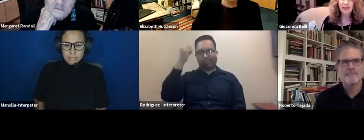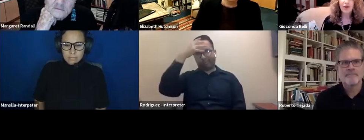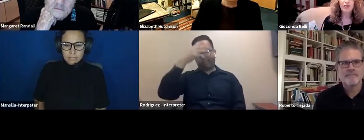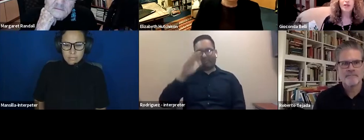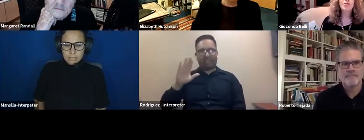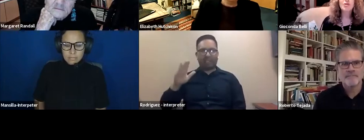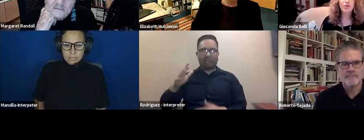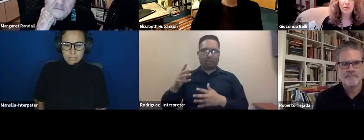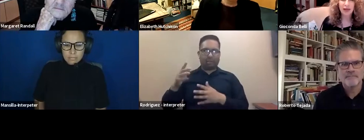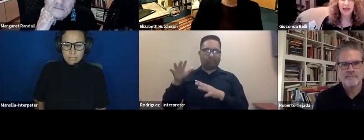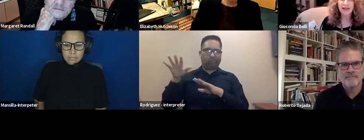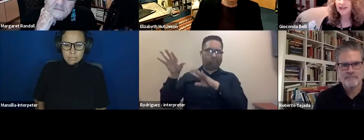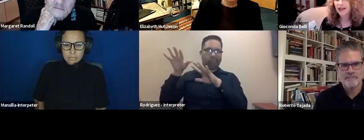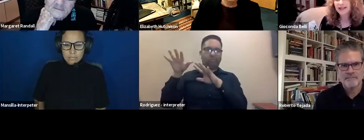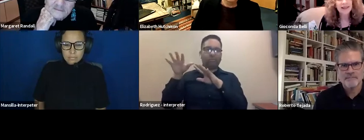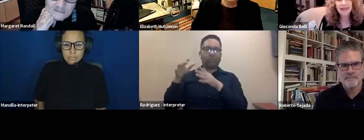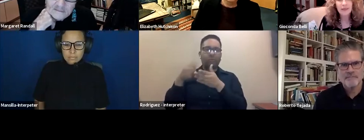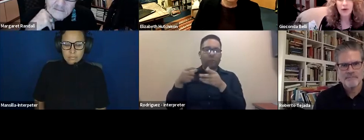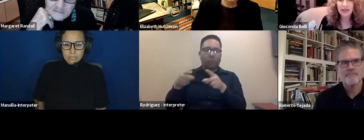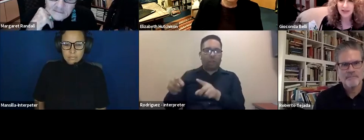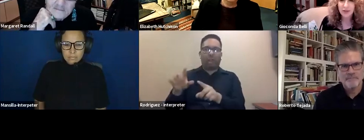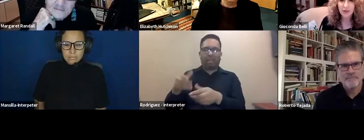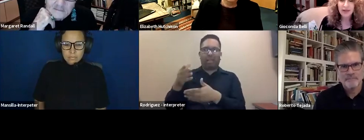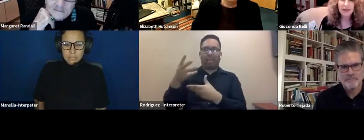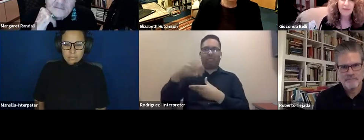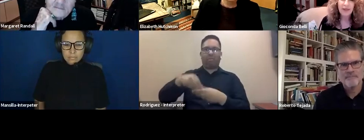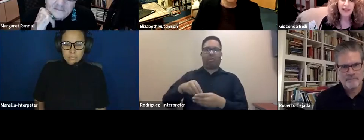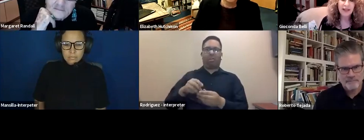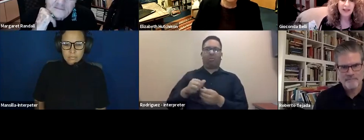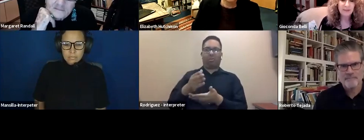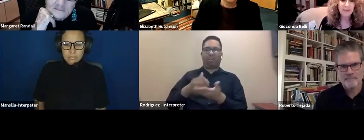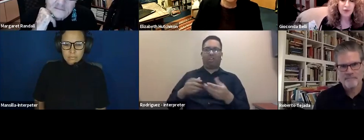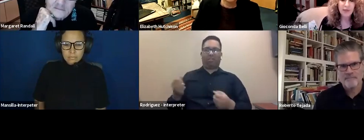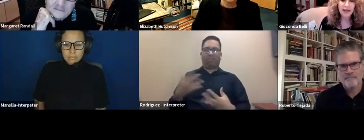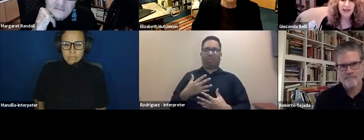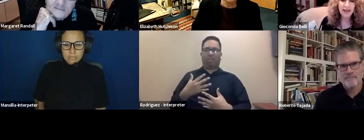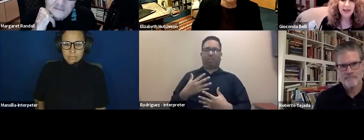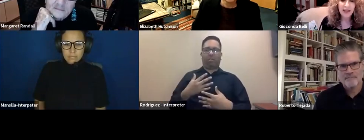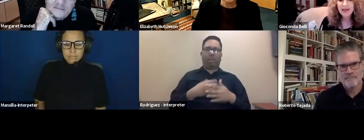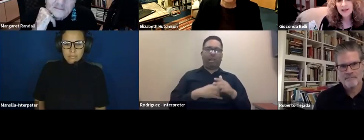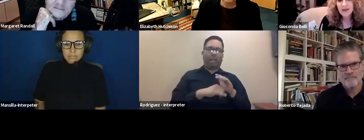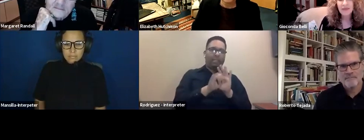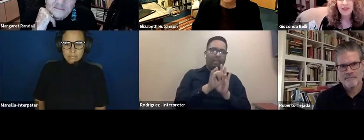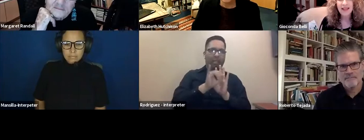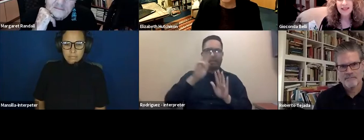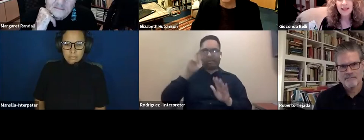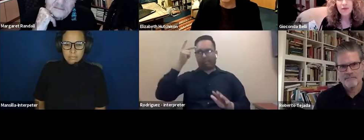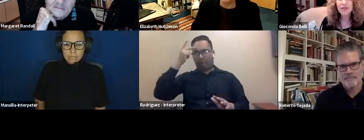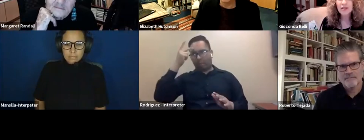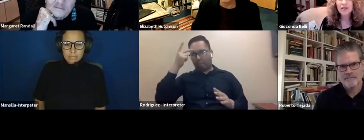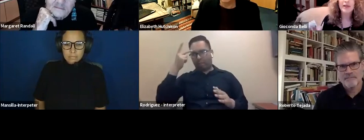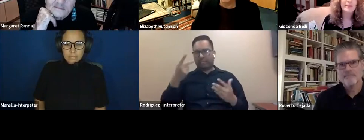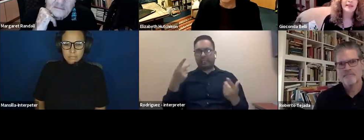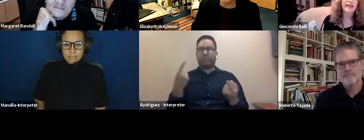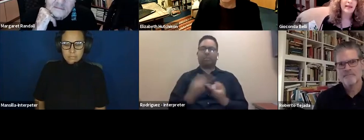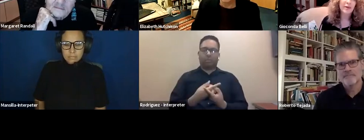have of this new identity politics, no? And so, but I, I, I think that